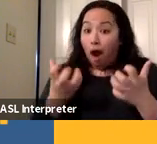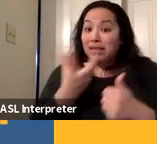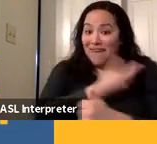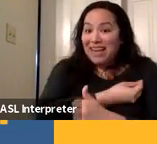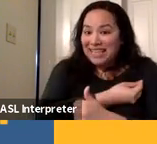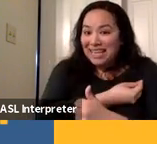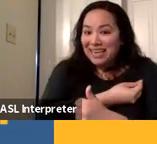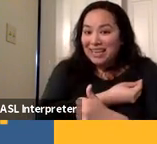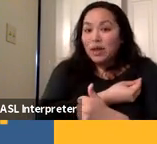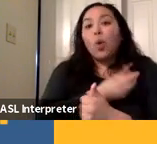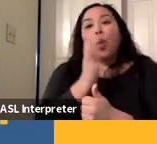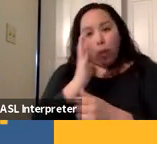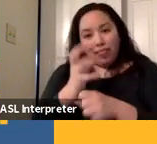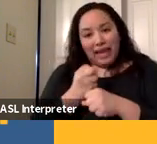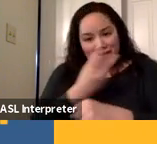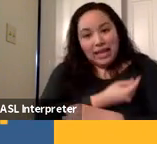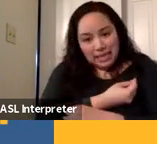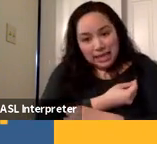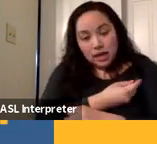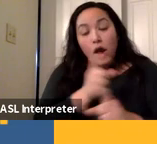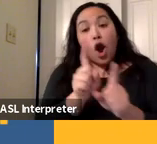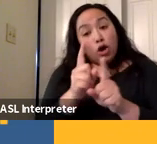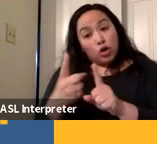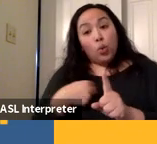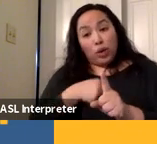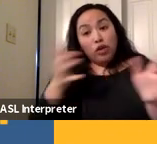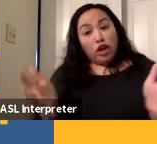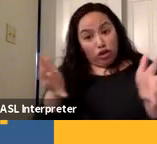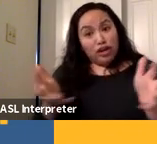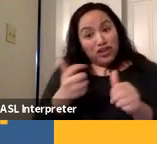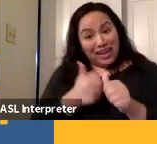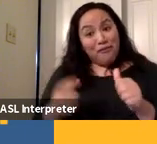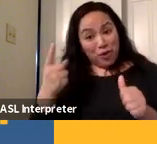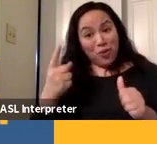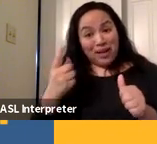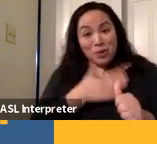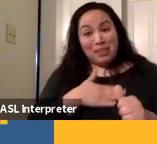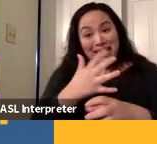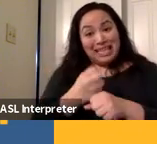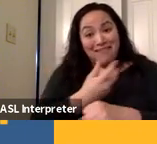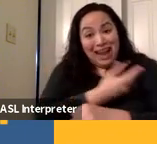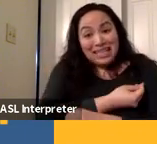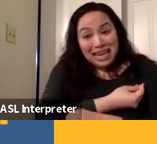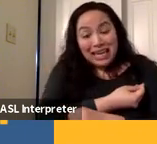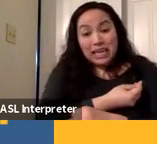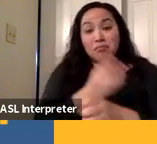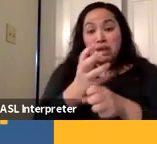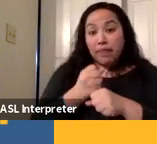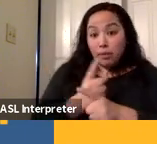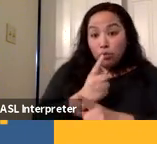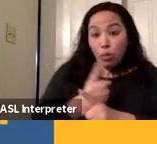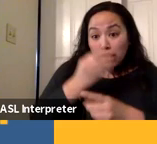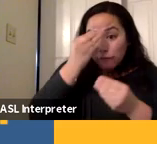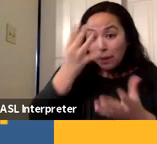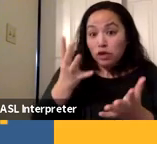get a vaccine. And we are encouraging everyone to get vaccinated, to get the information that you need, talk to the